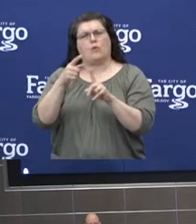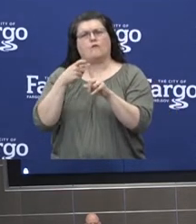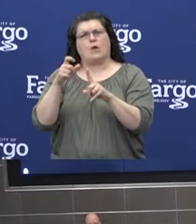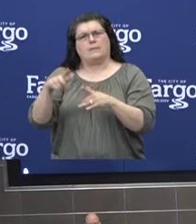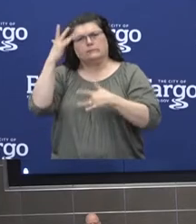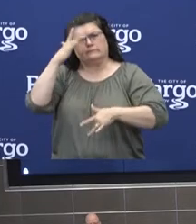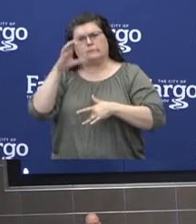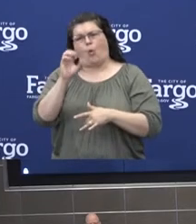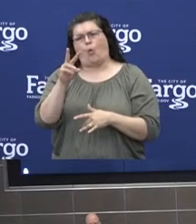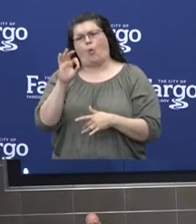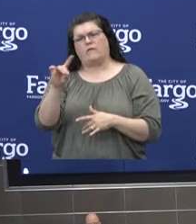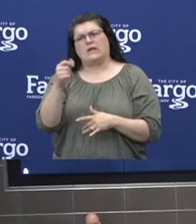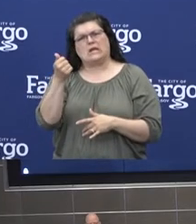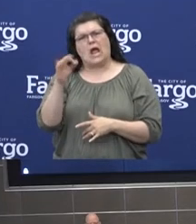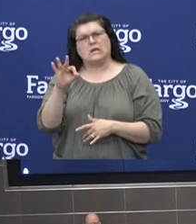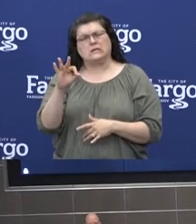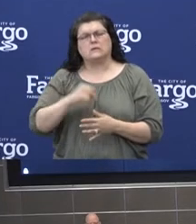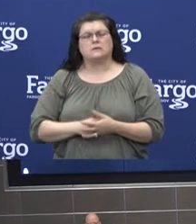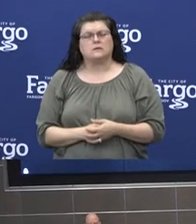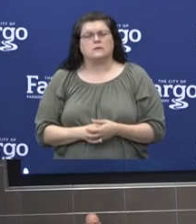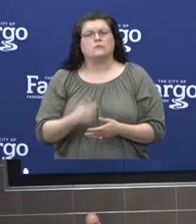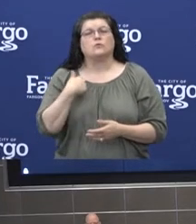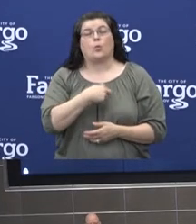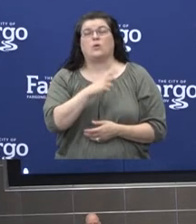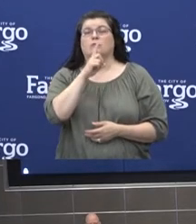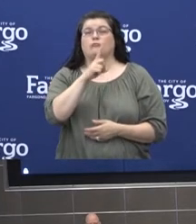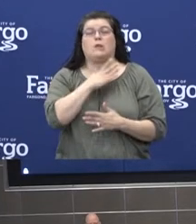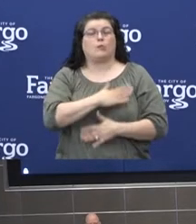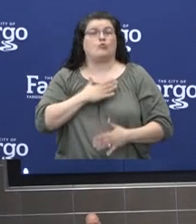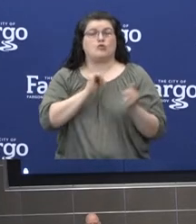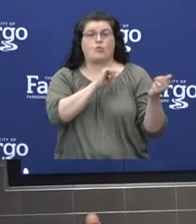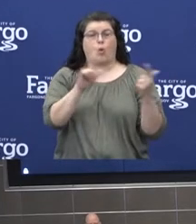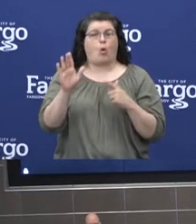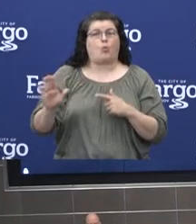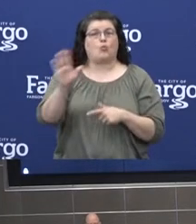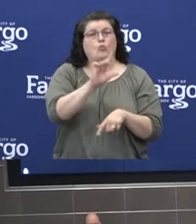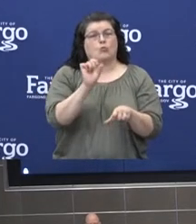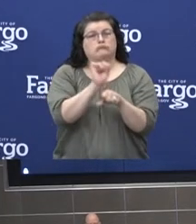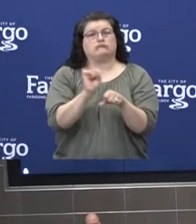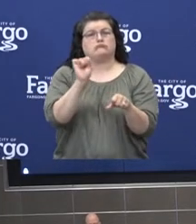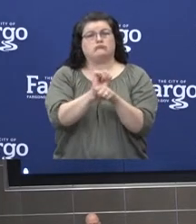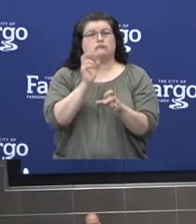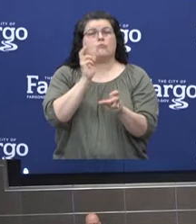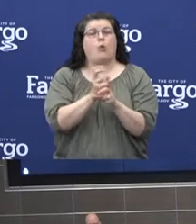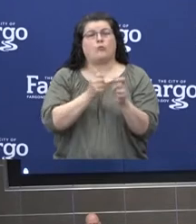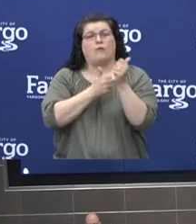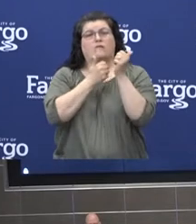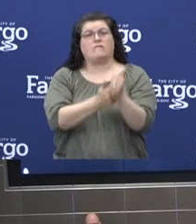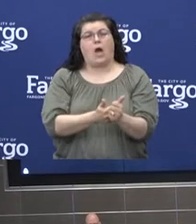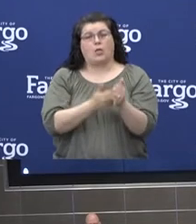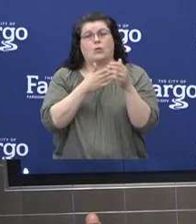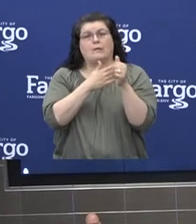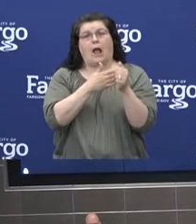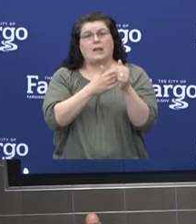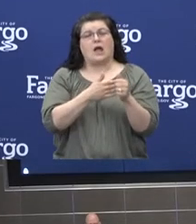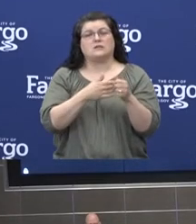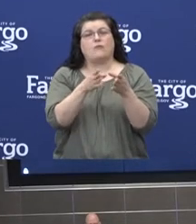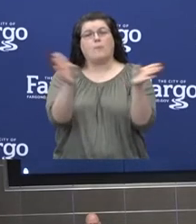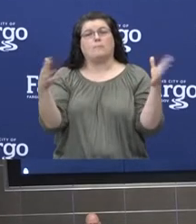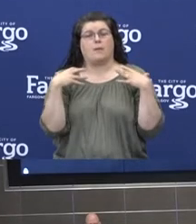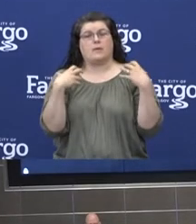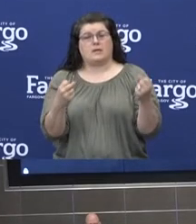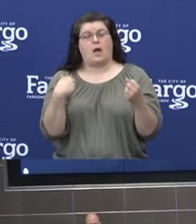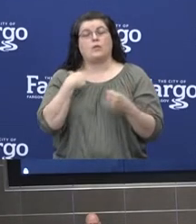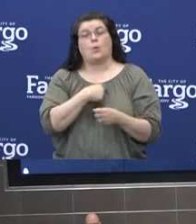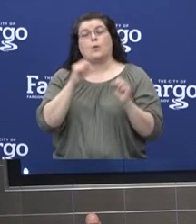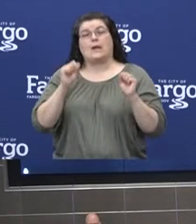As Minnesota moves into this space, we appreciate everyone's efforts as they follow the public health guidelines. We all have the ability to